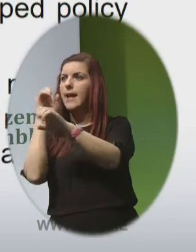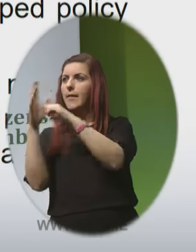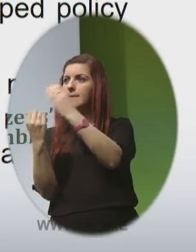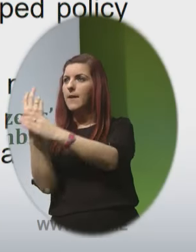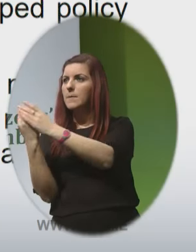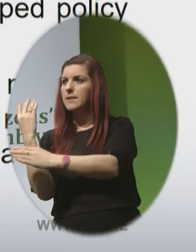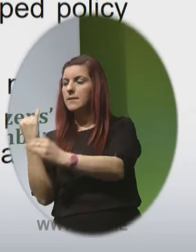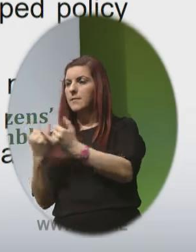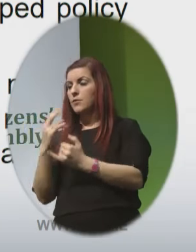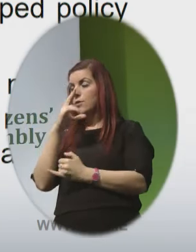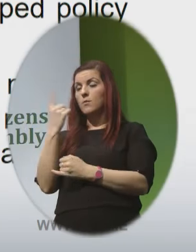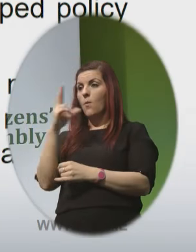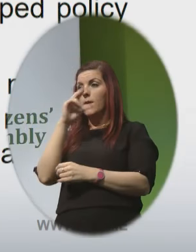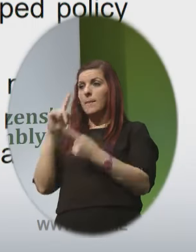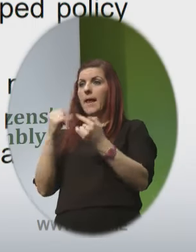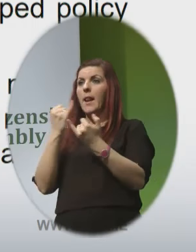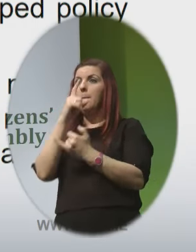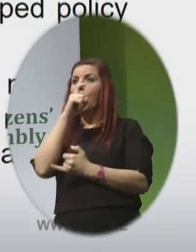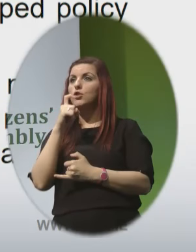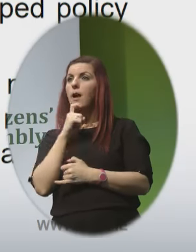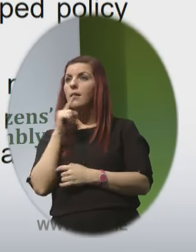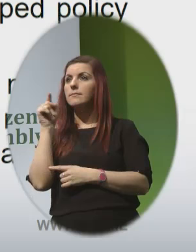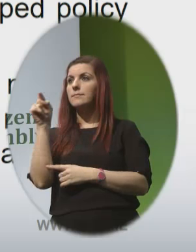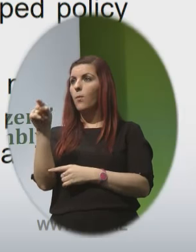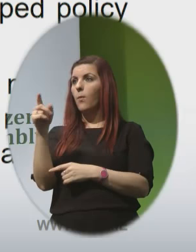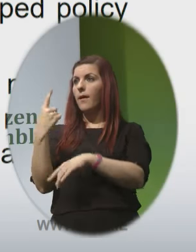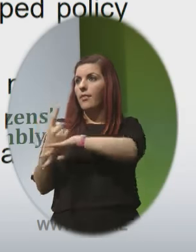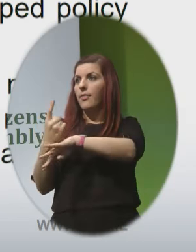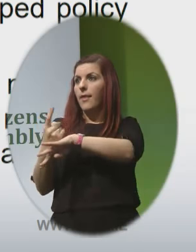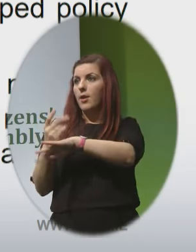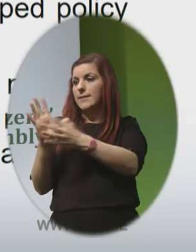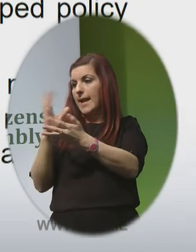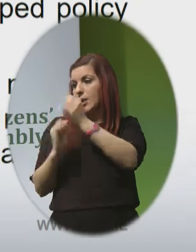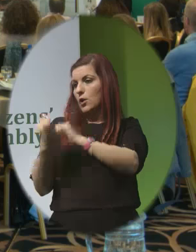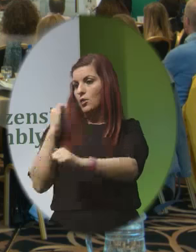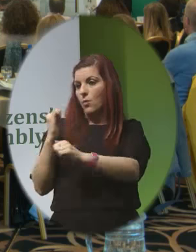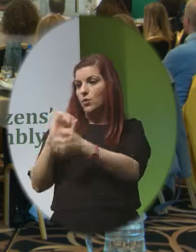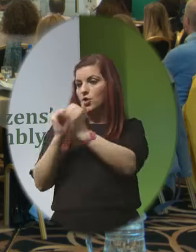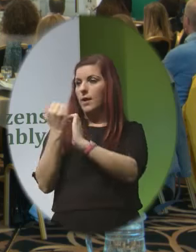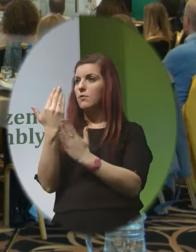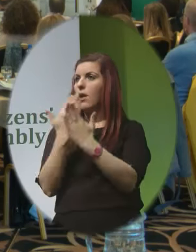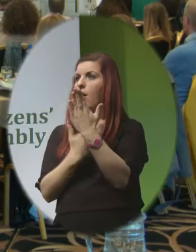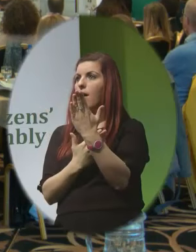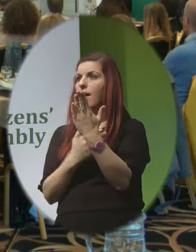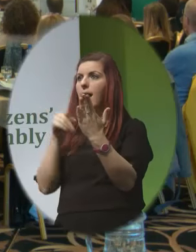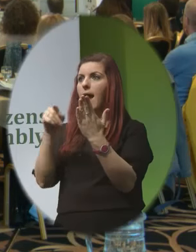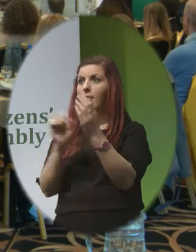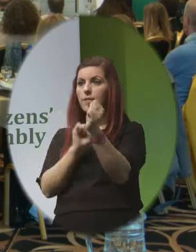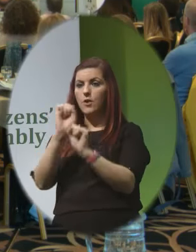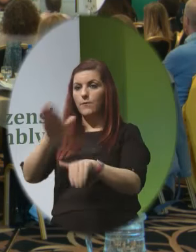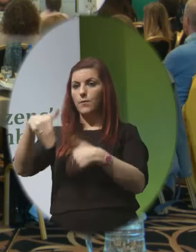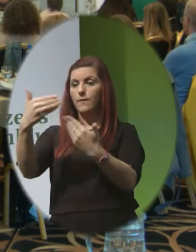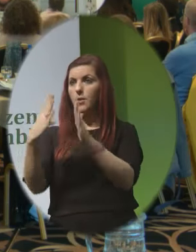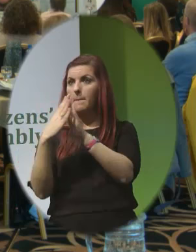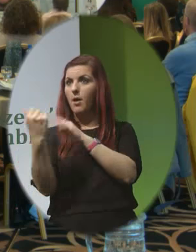one example is Portugal where the law was reformed ten years ago and a law and service provision model